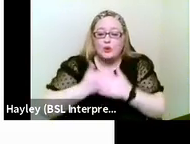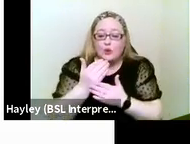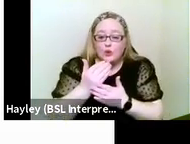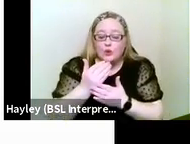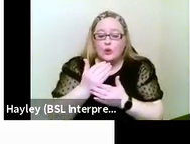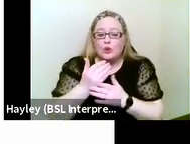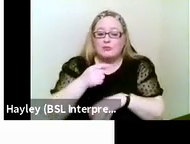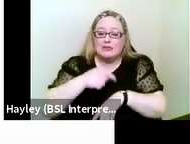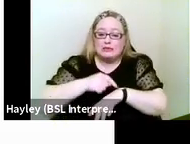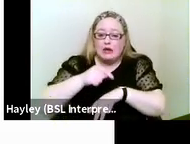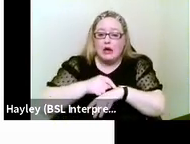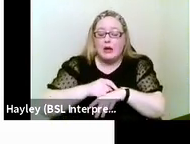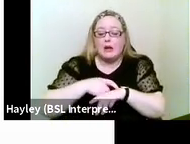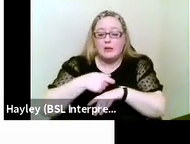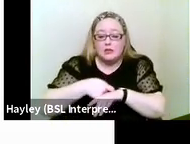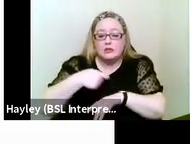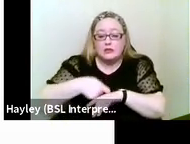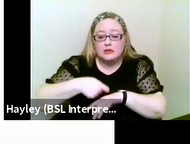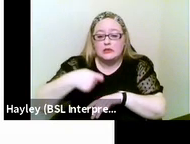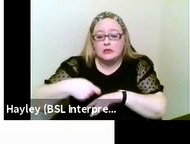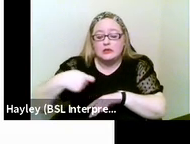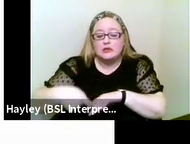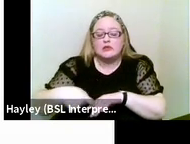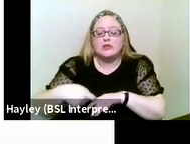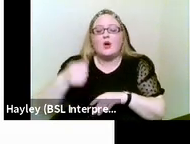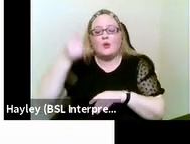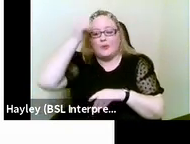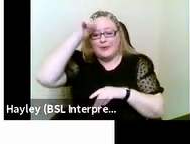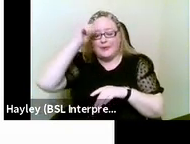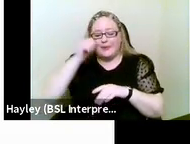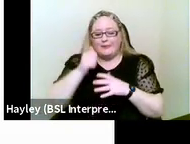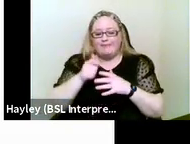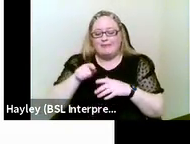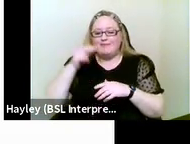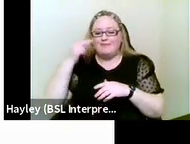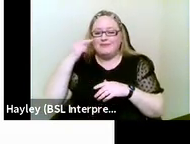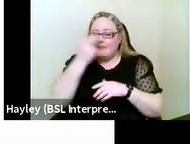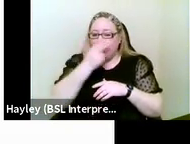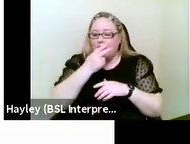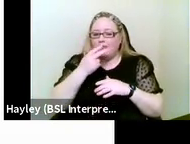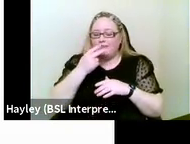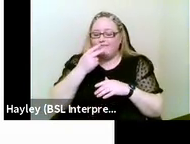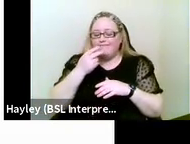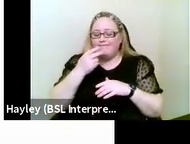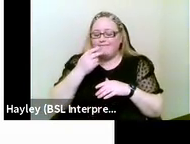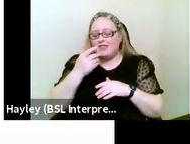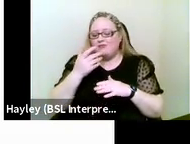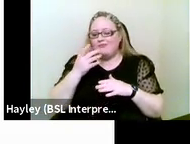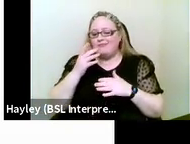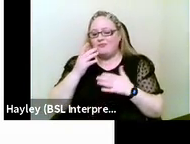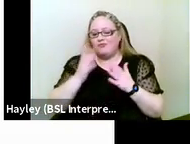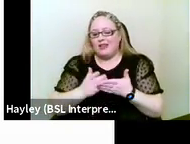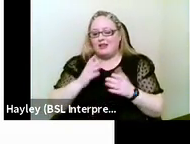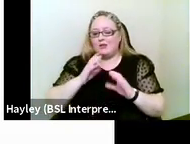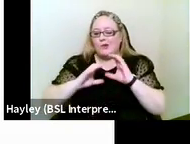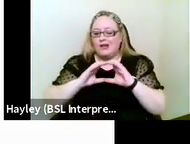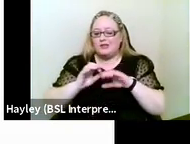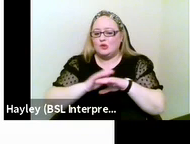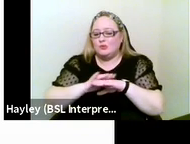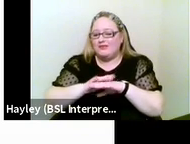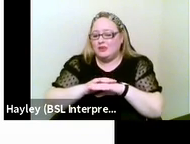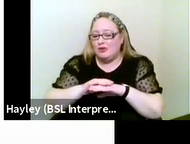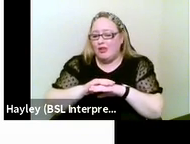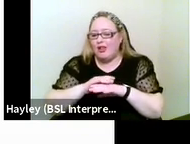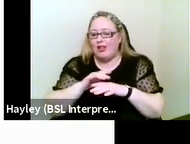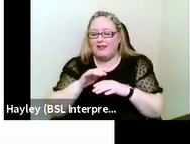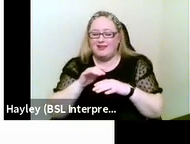that deafblind people often receive very superficial communication. The assessment, the review by the social worker,